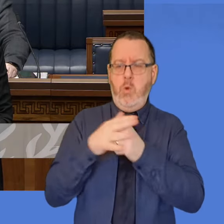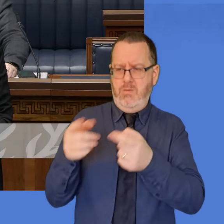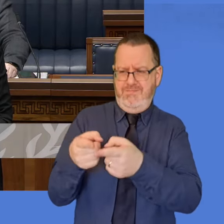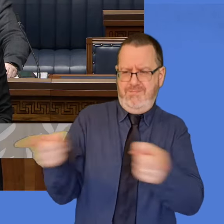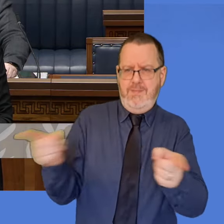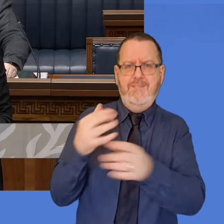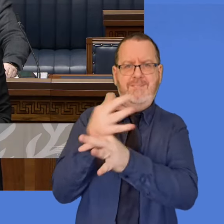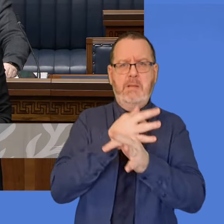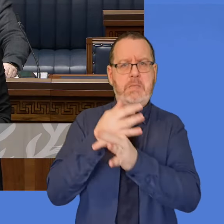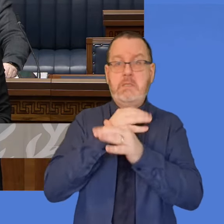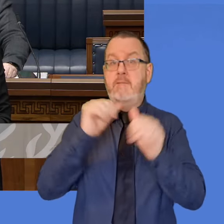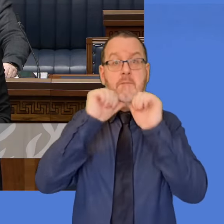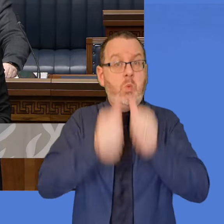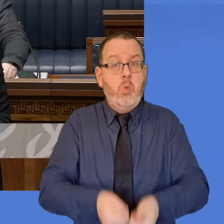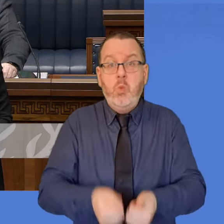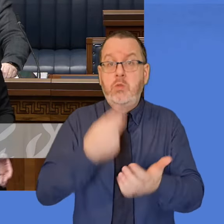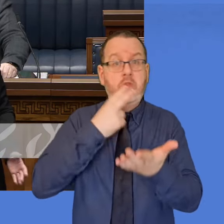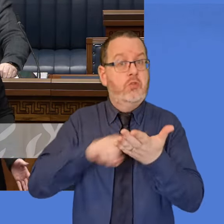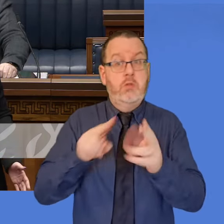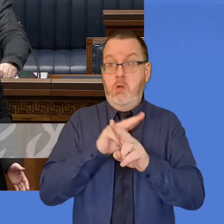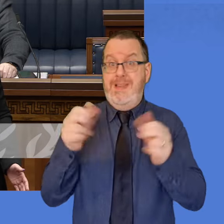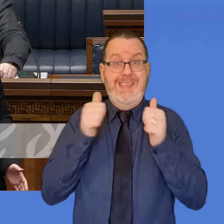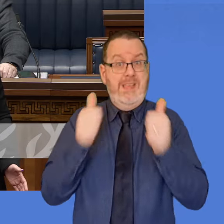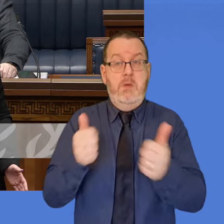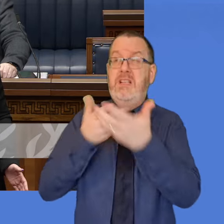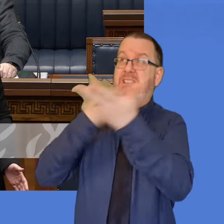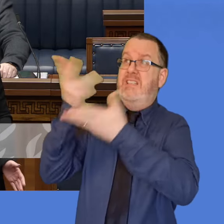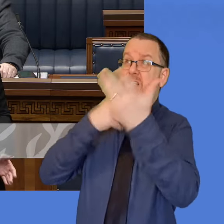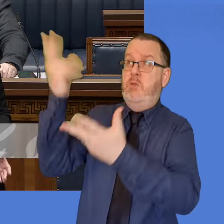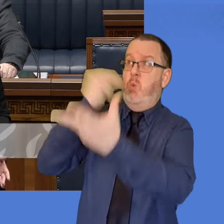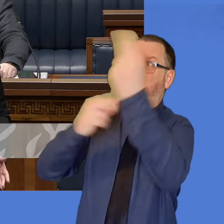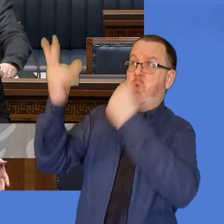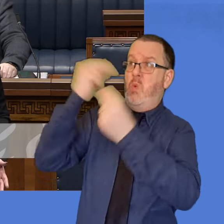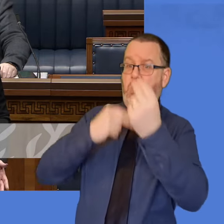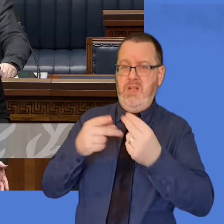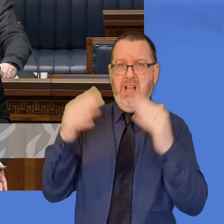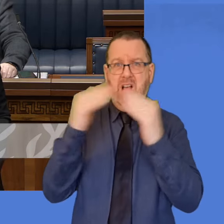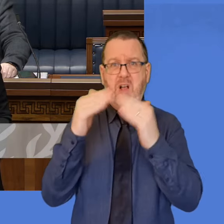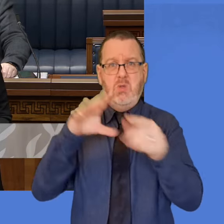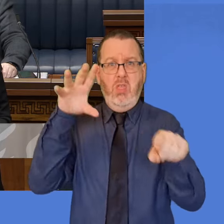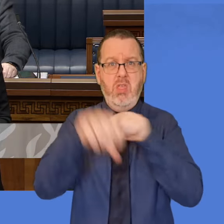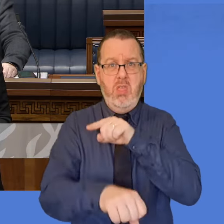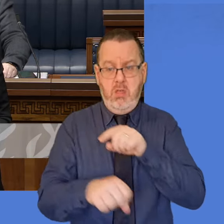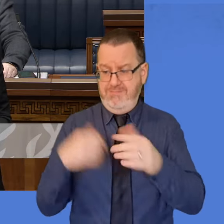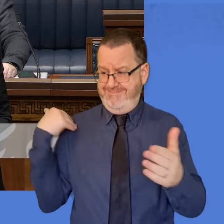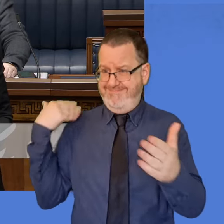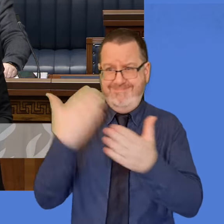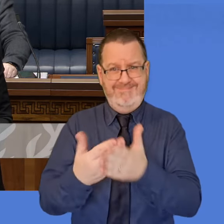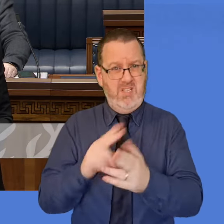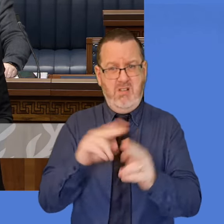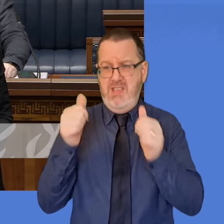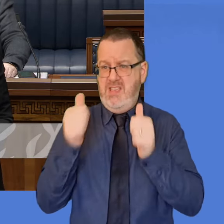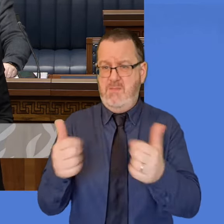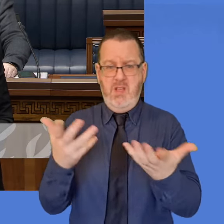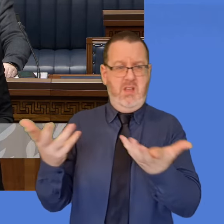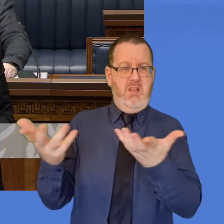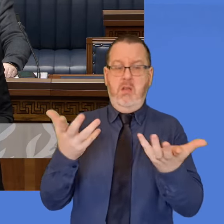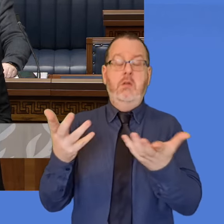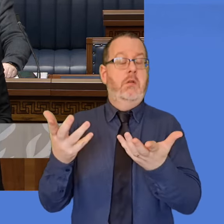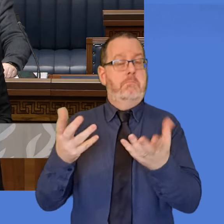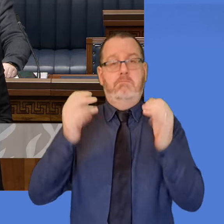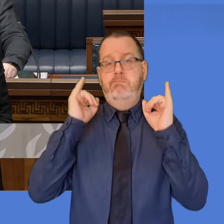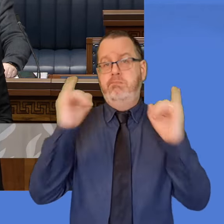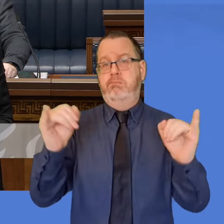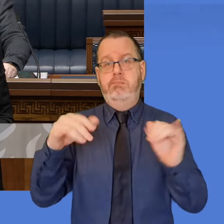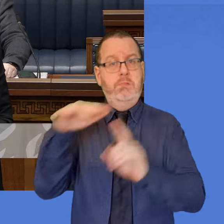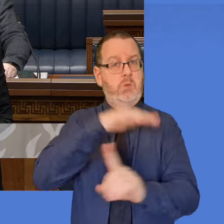insurance, haven't been able to access flood insurance, and are trying to rebuild their homes and haven't been able to do so. It is a very critical situation, and